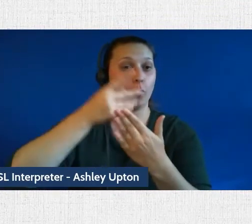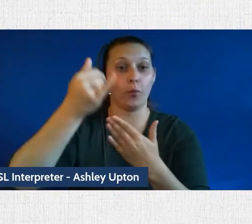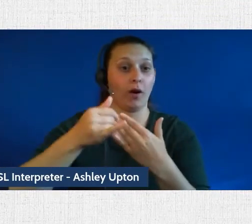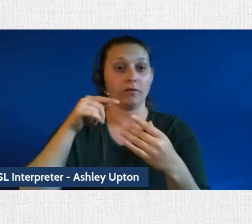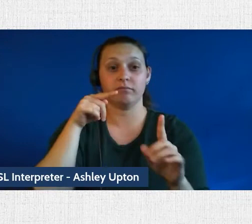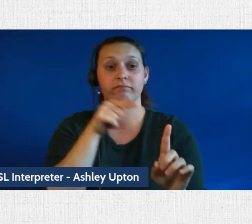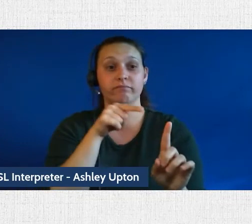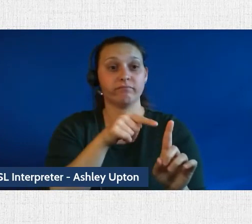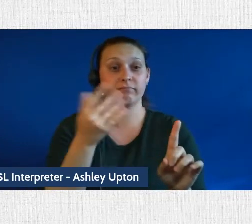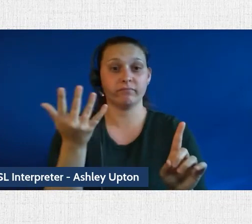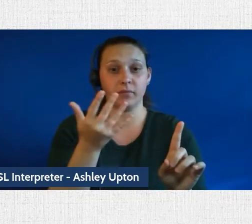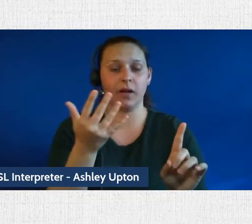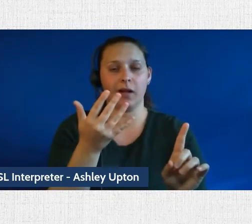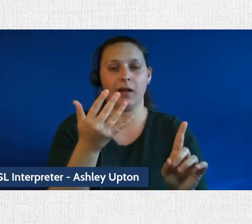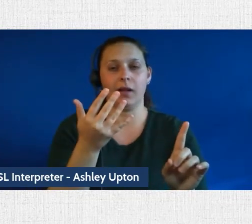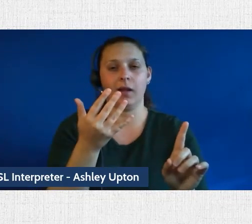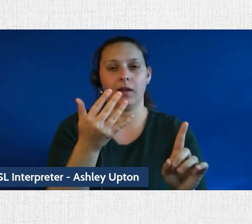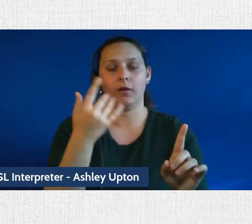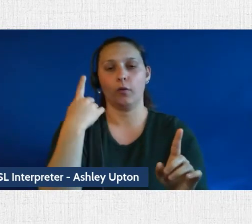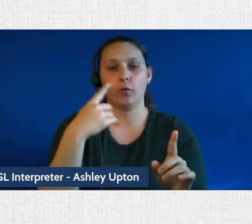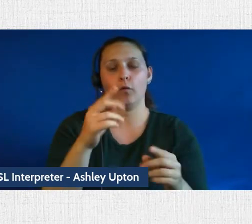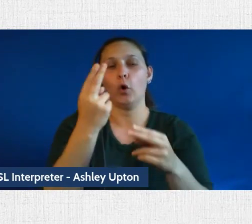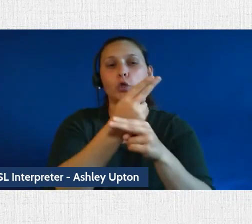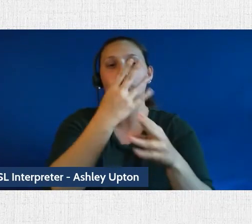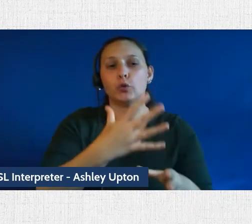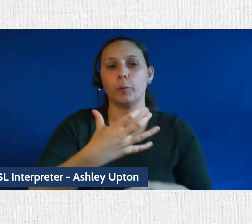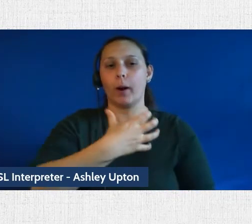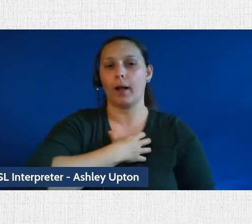consumer complaints.